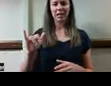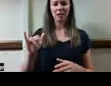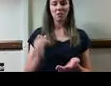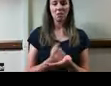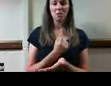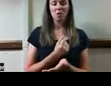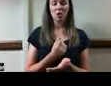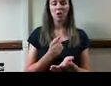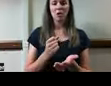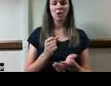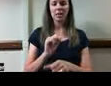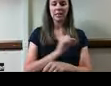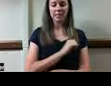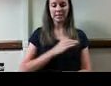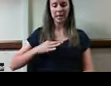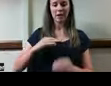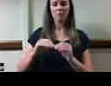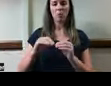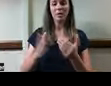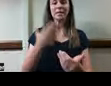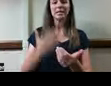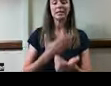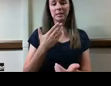easier for the employee and the employment staff.